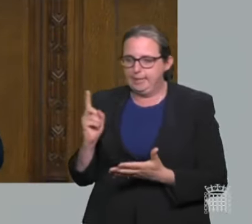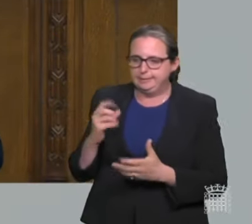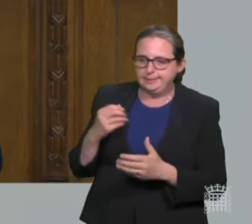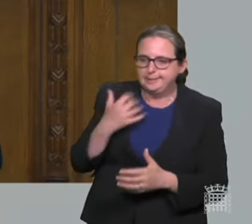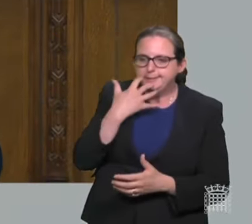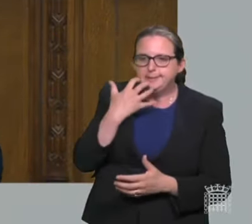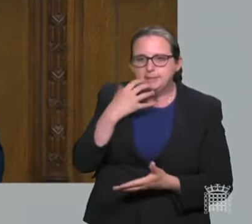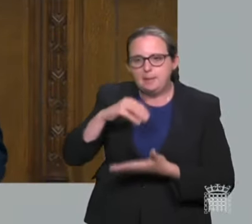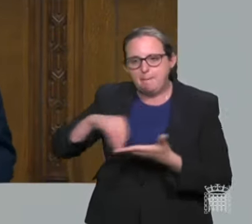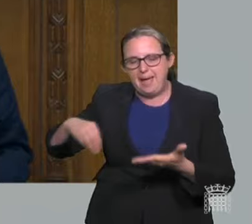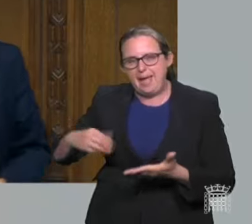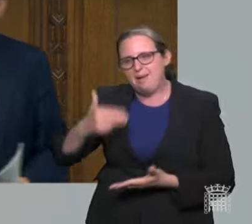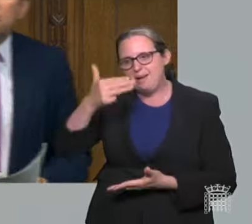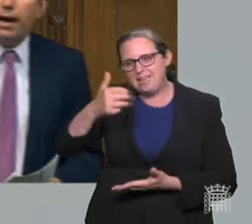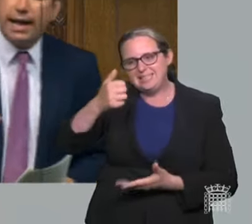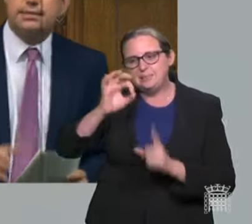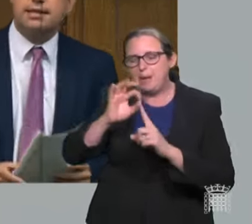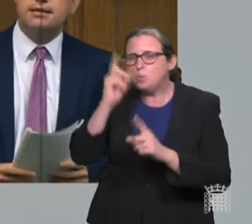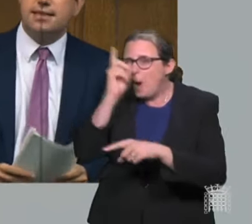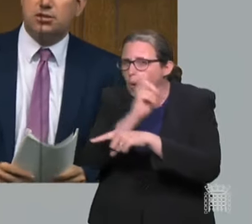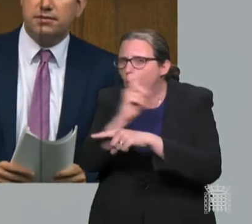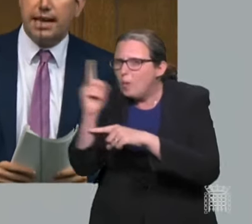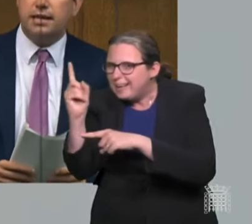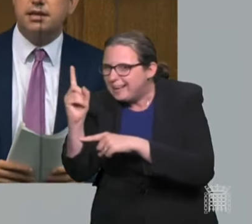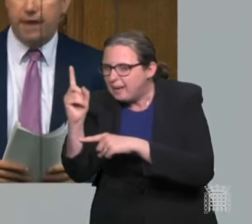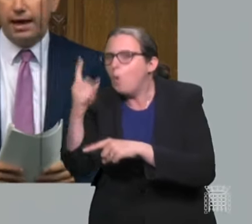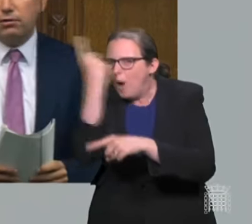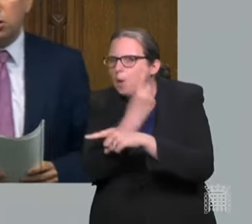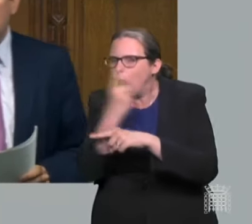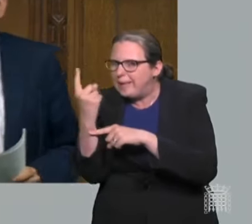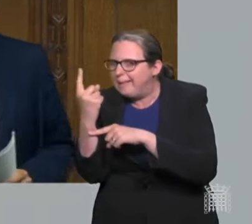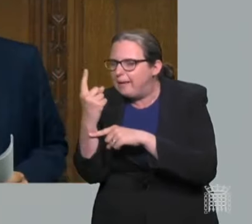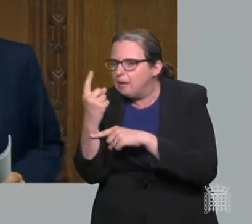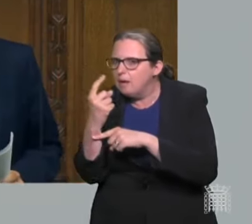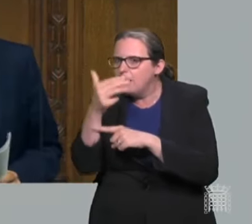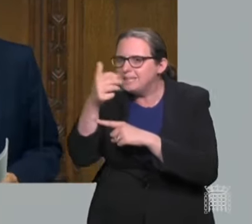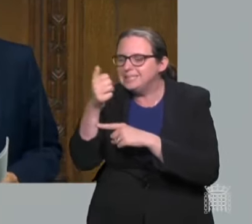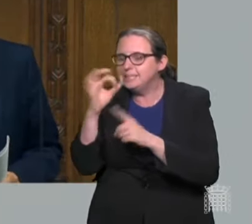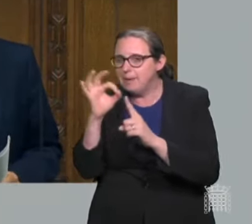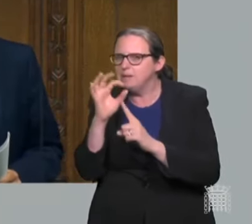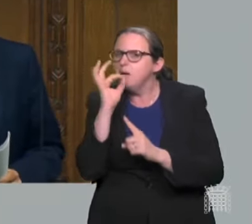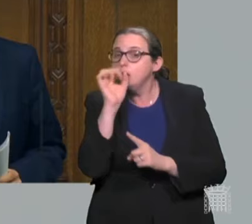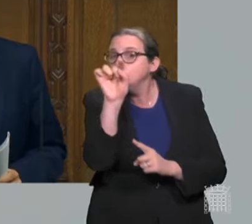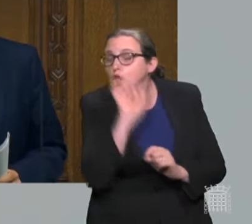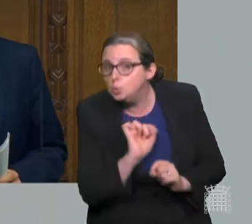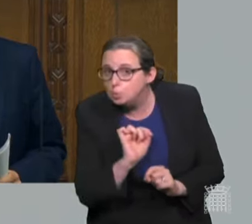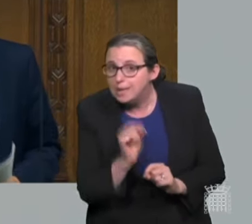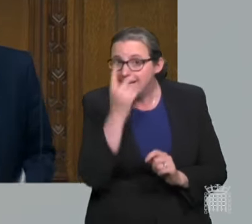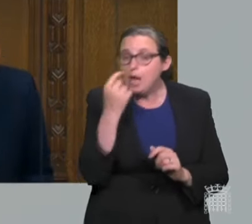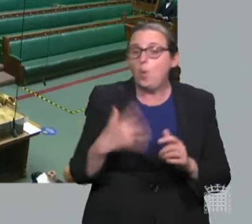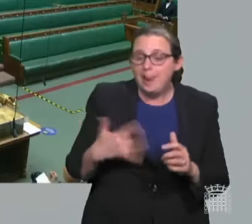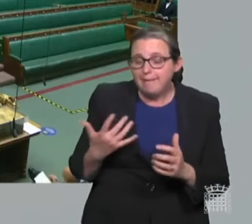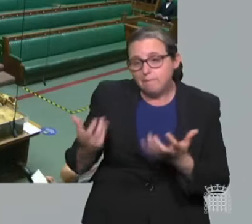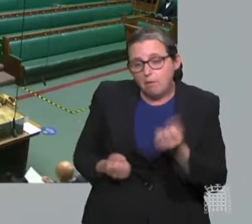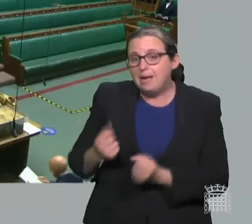of just £96 per week. So I ask the Secretary of State for Health. Could he live on £96 per week?